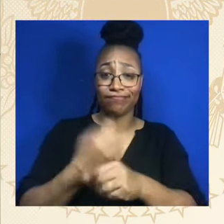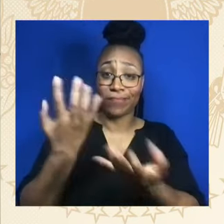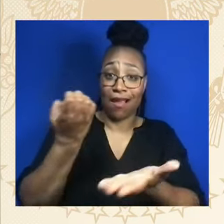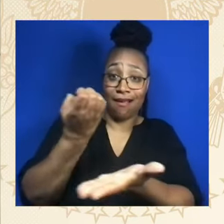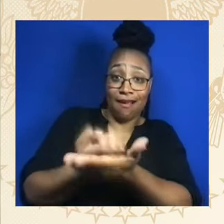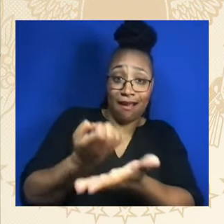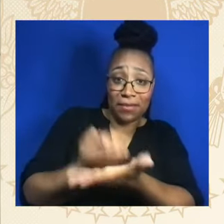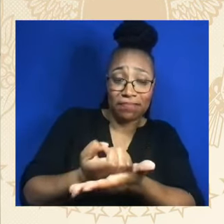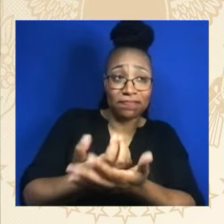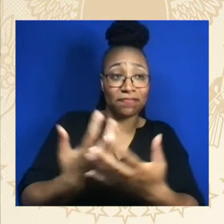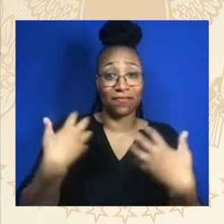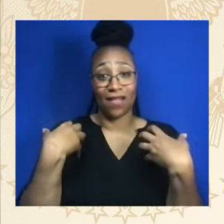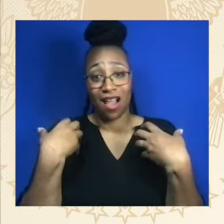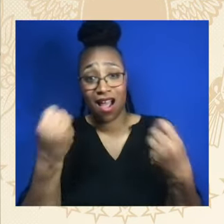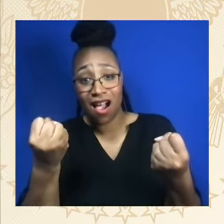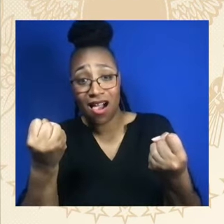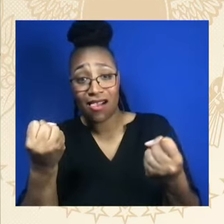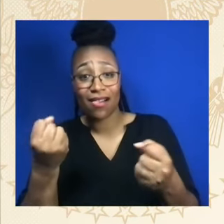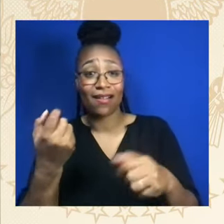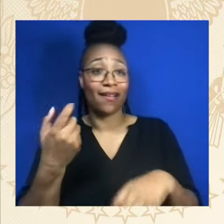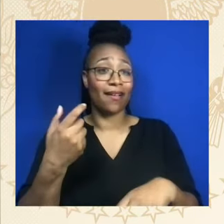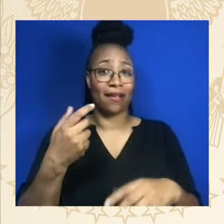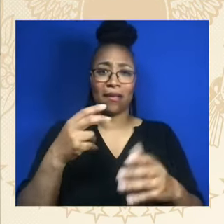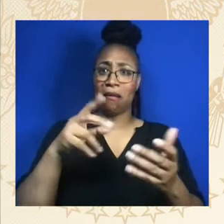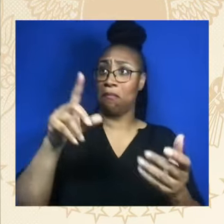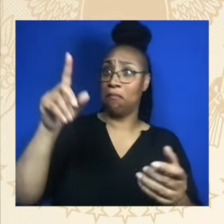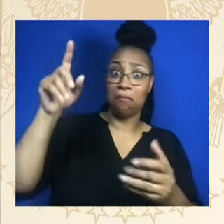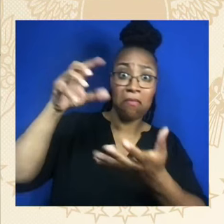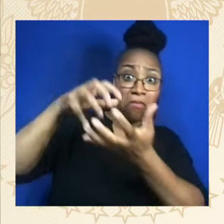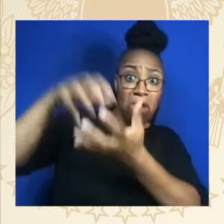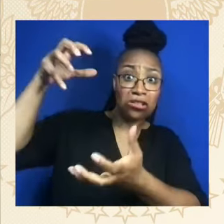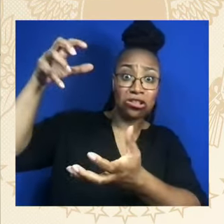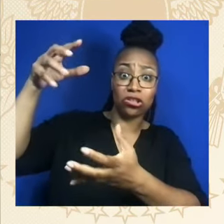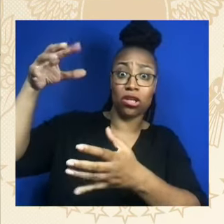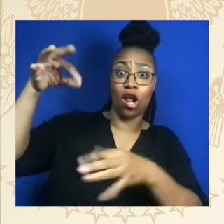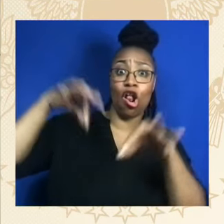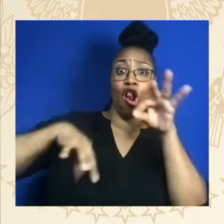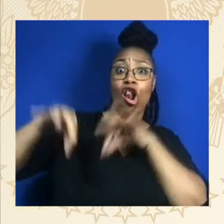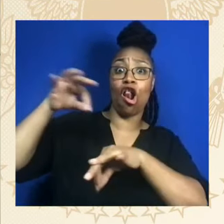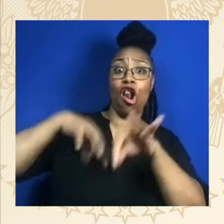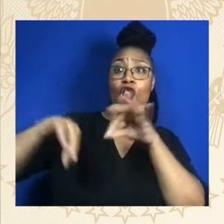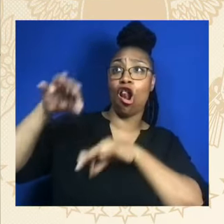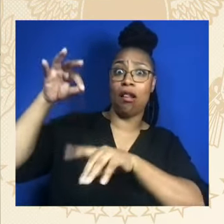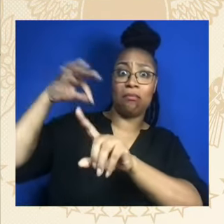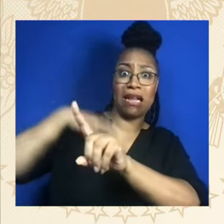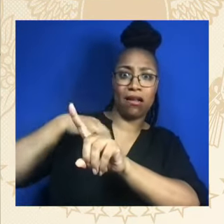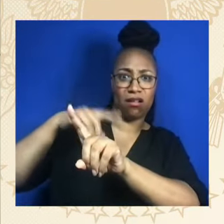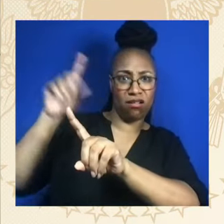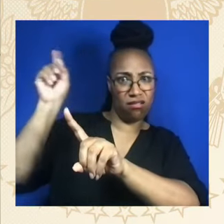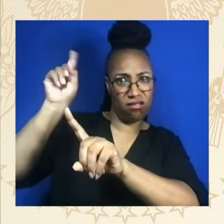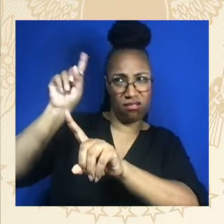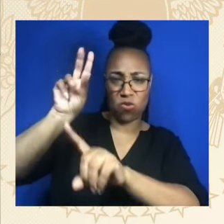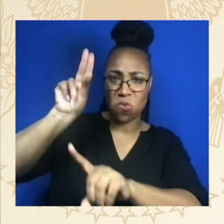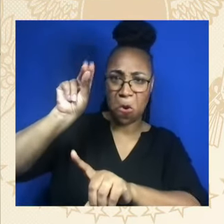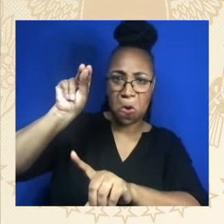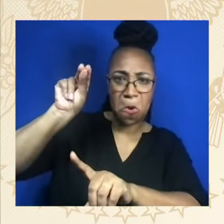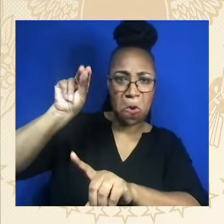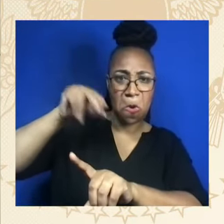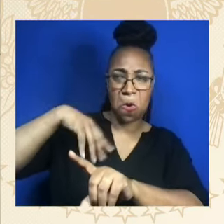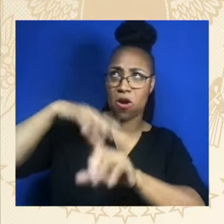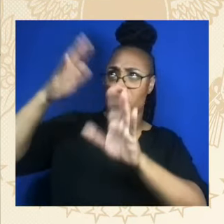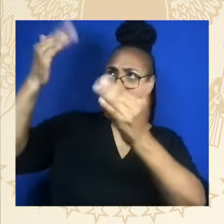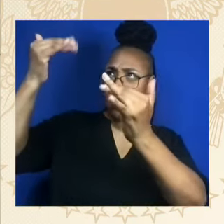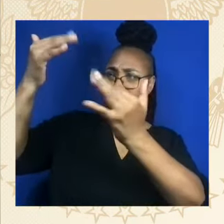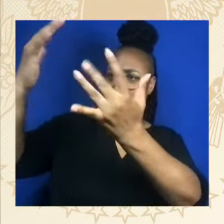well, and the wealthy always do well when everybody else does well. So I ain't worried about them. All kidding aside, they